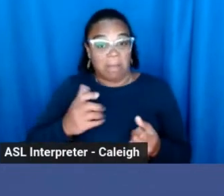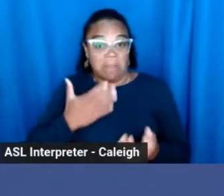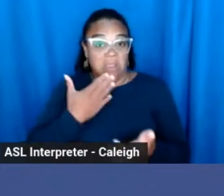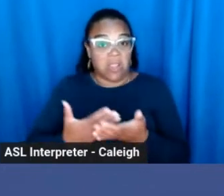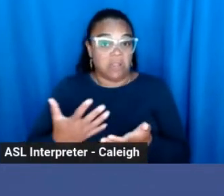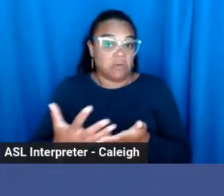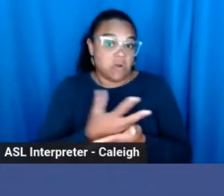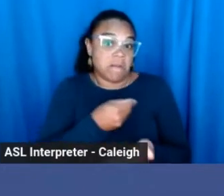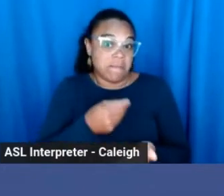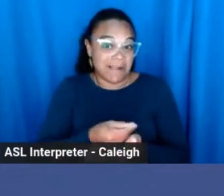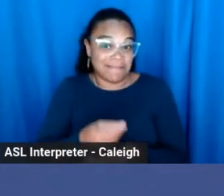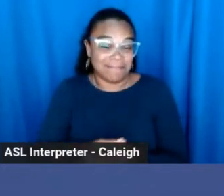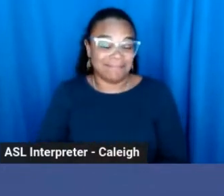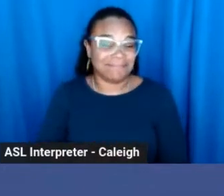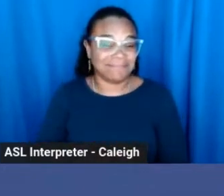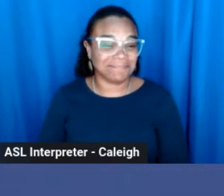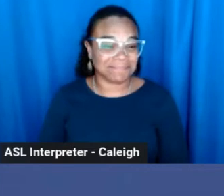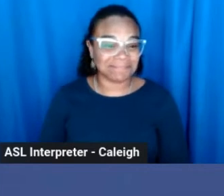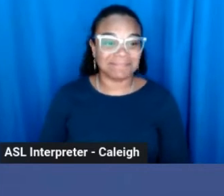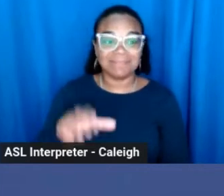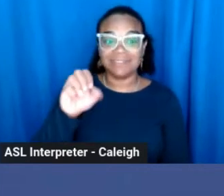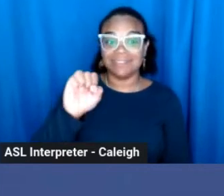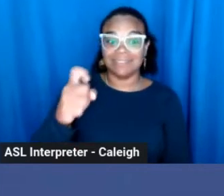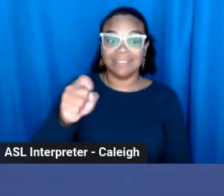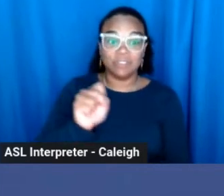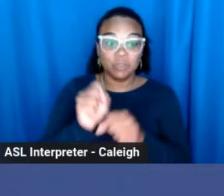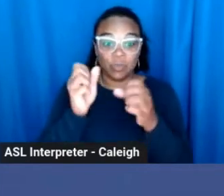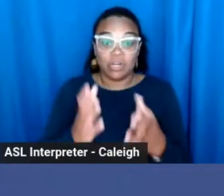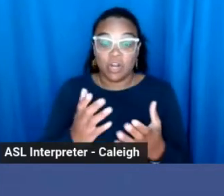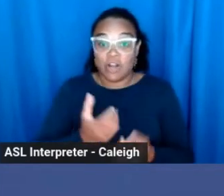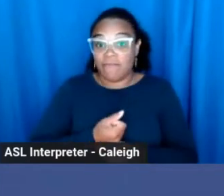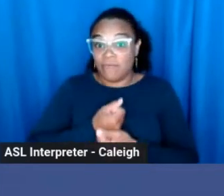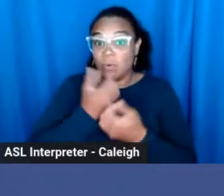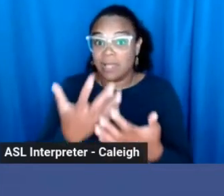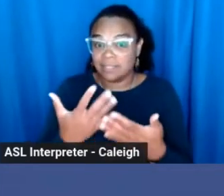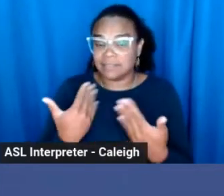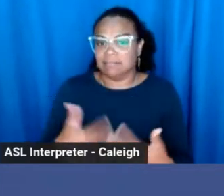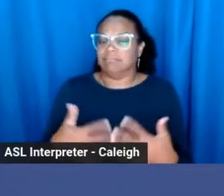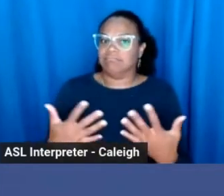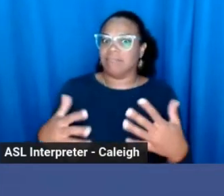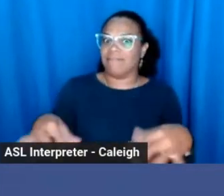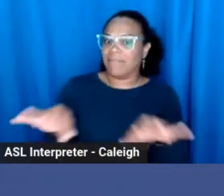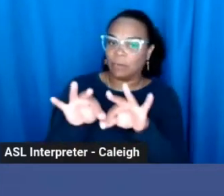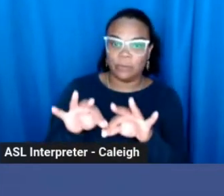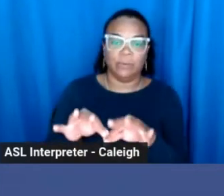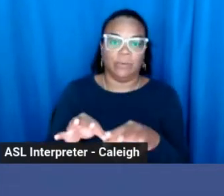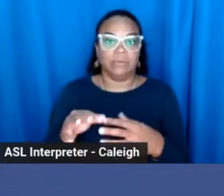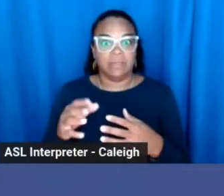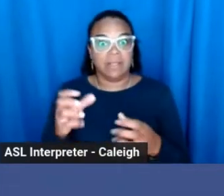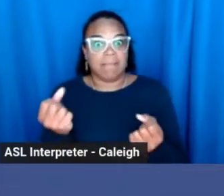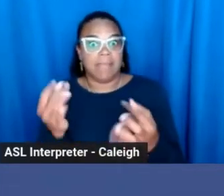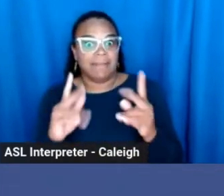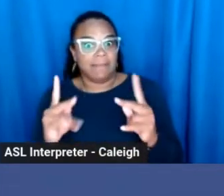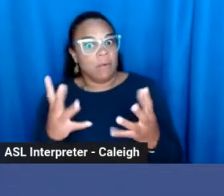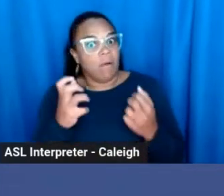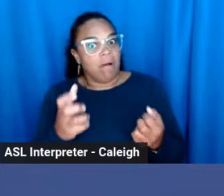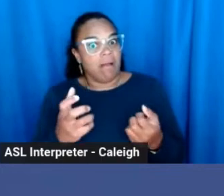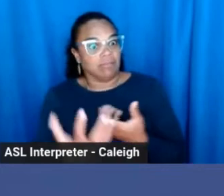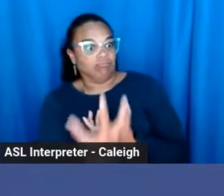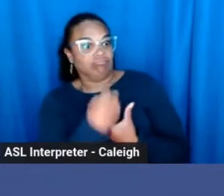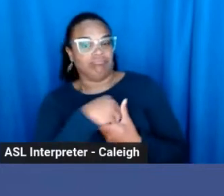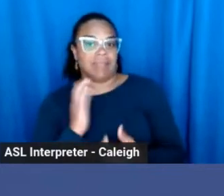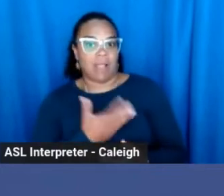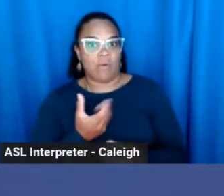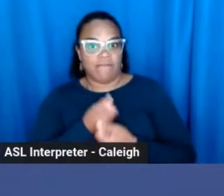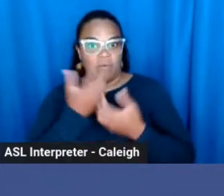side hustle. Sex worker voice is really valued and desired as we continue to fight for our own visibility